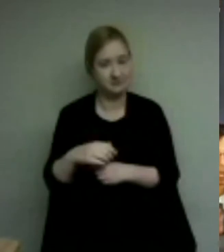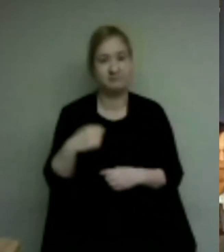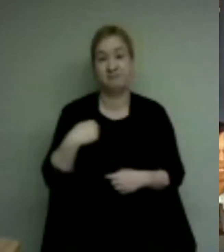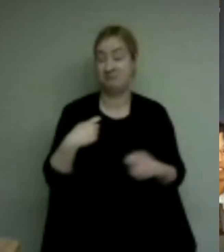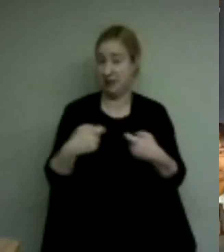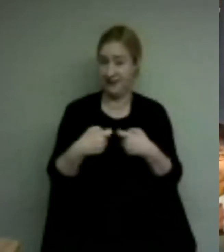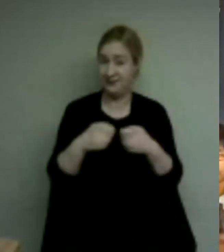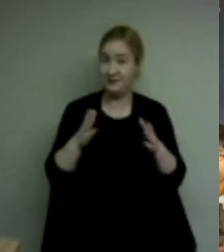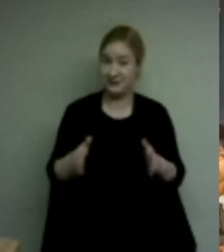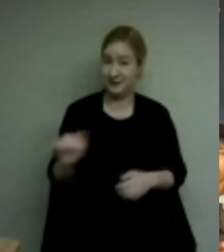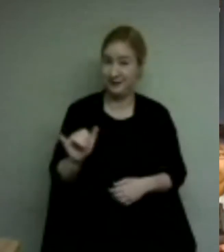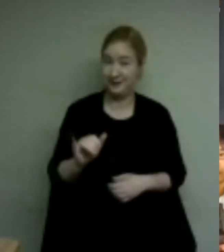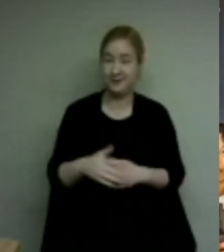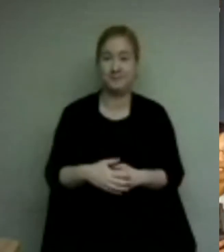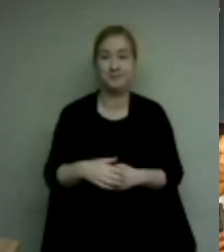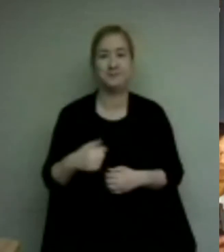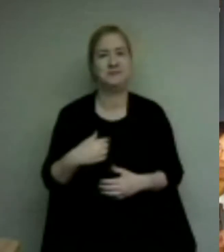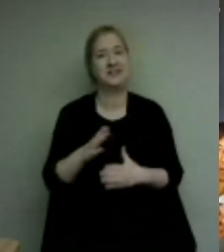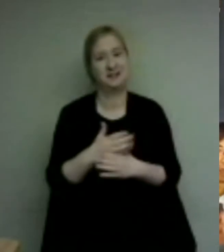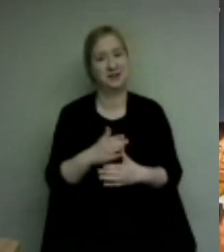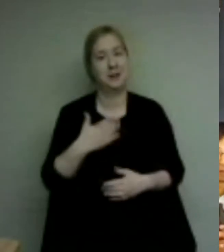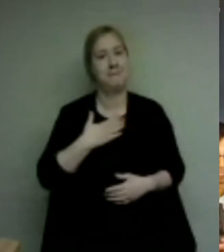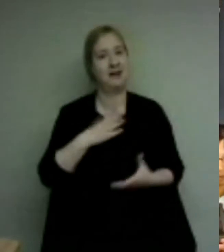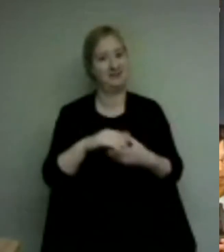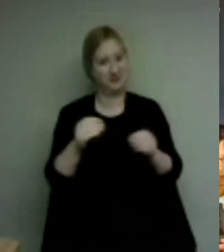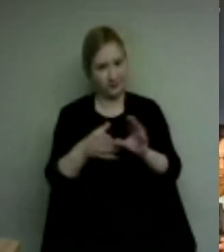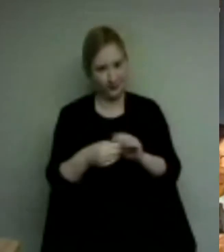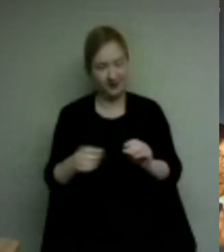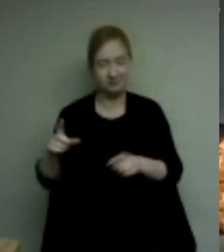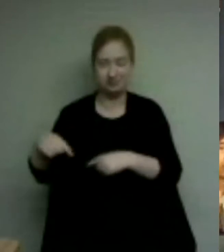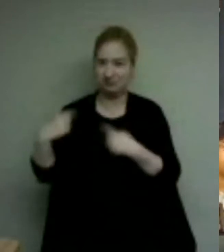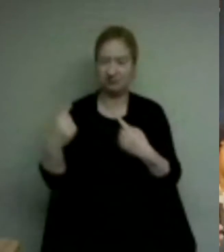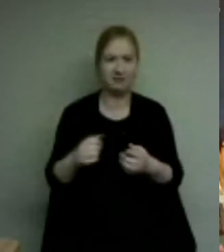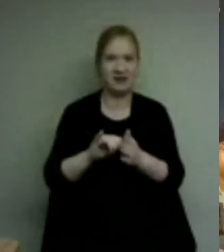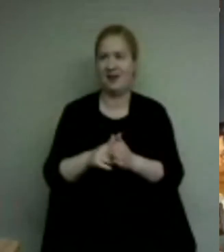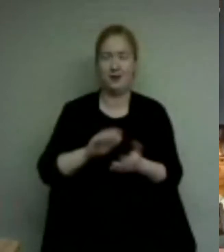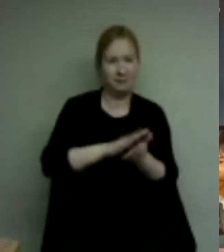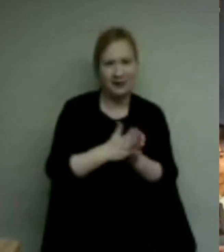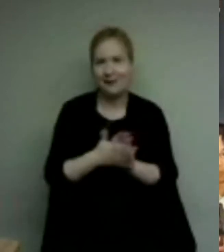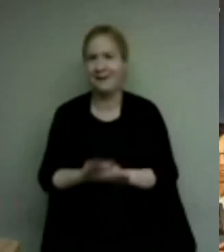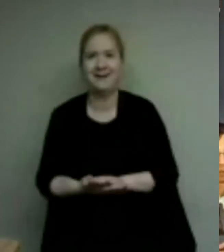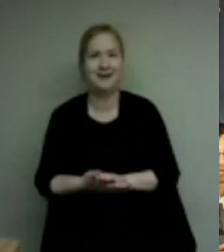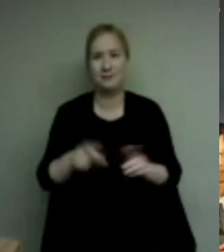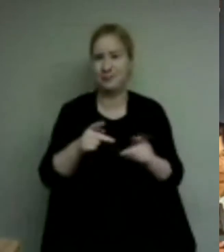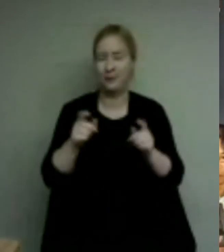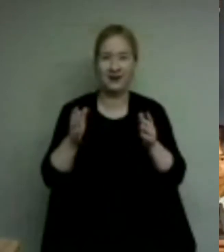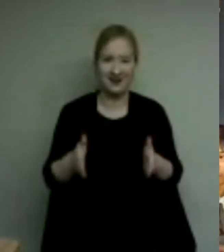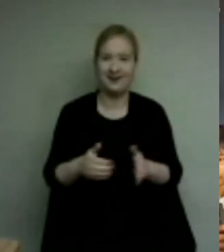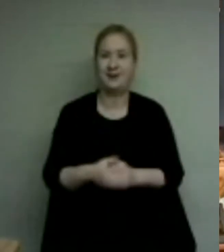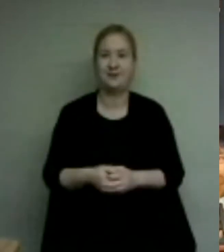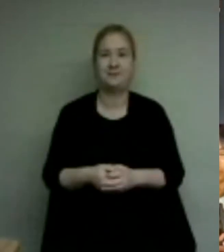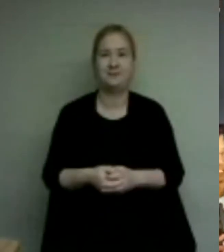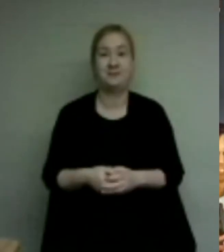um i'm actually going to share a brief story of how i got to where i am today i'm just letting you know that uh getting to this